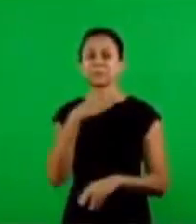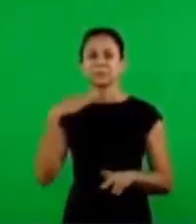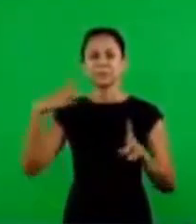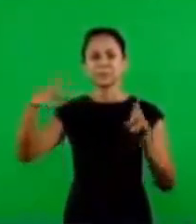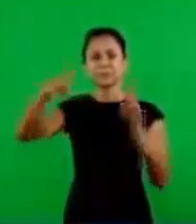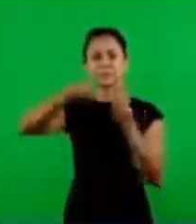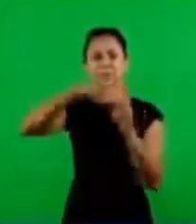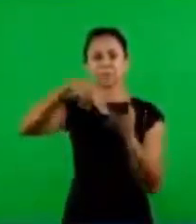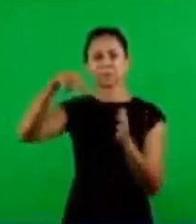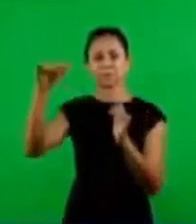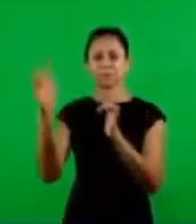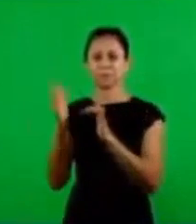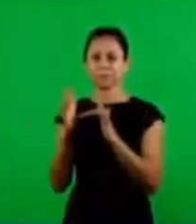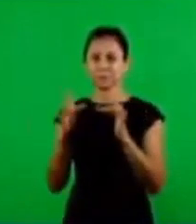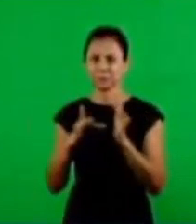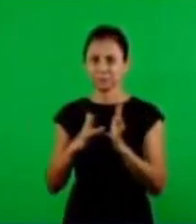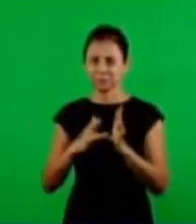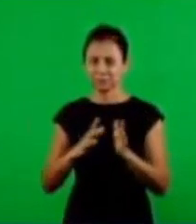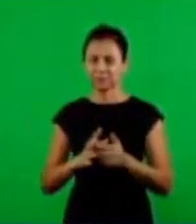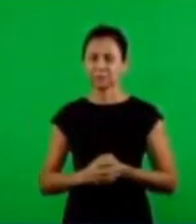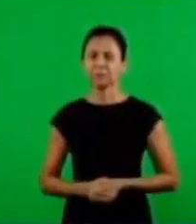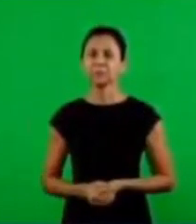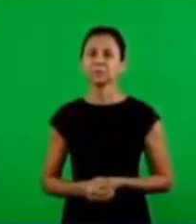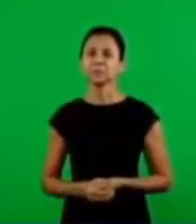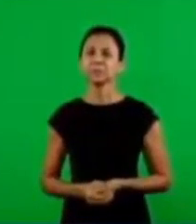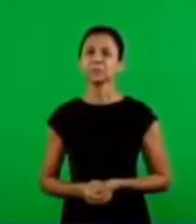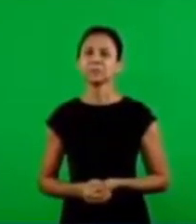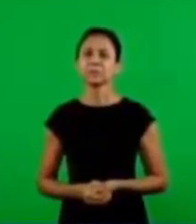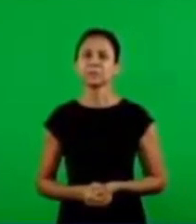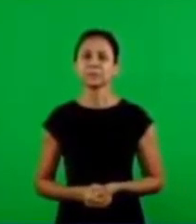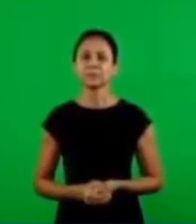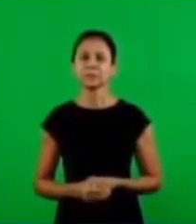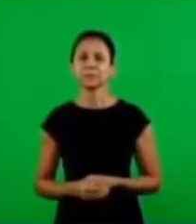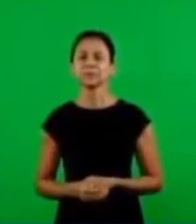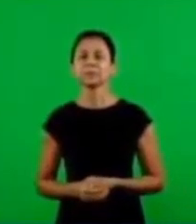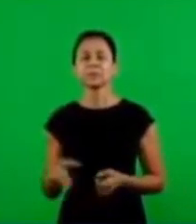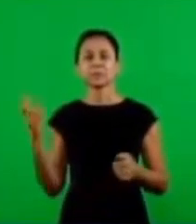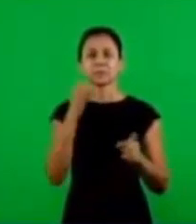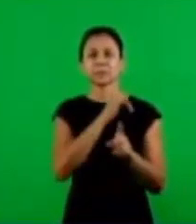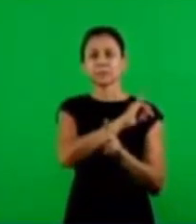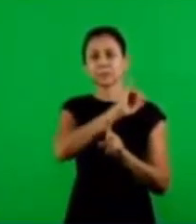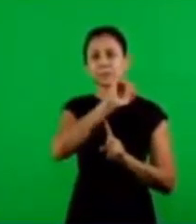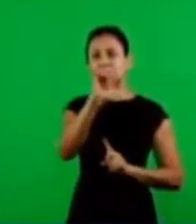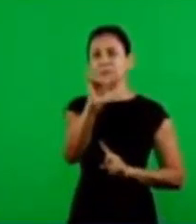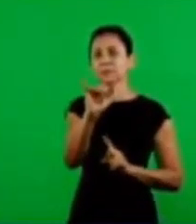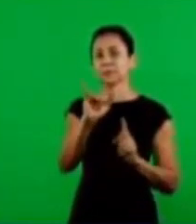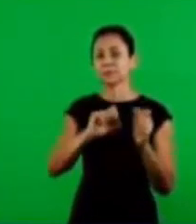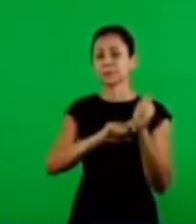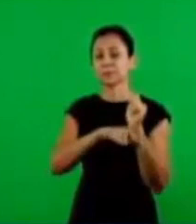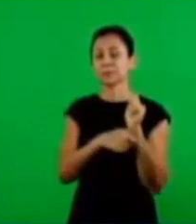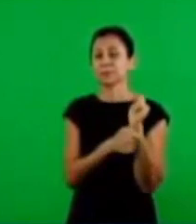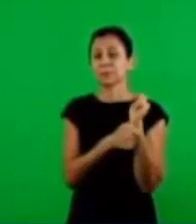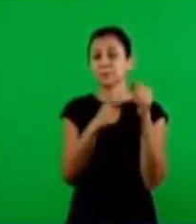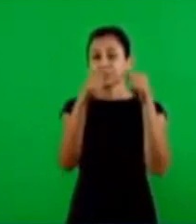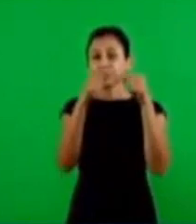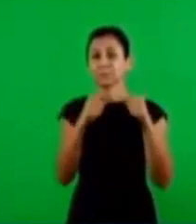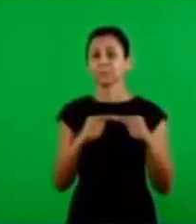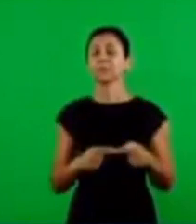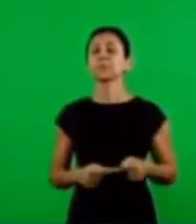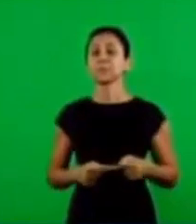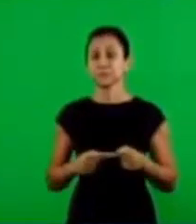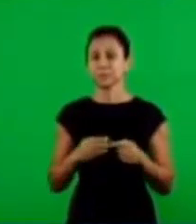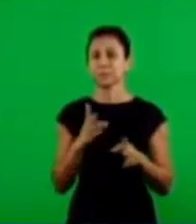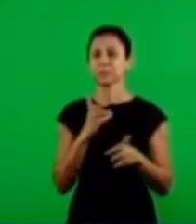to the death and resurrection of the Lord Jesus and the signs that are related to this so the secrets